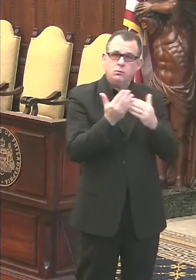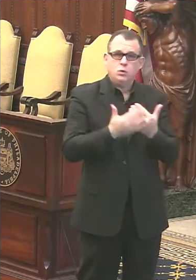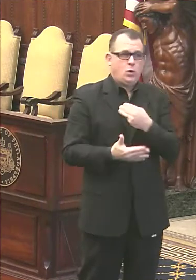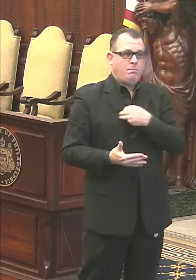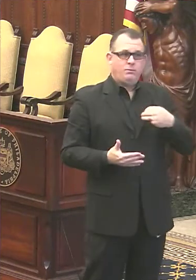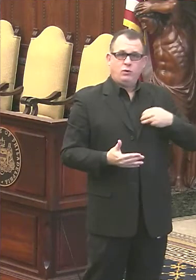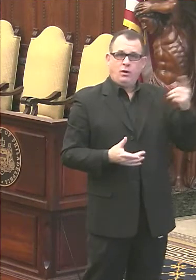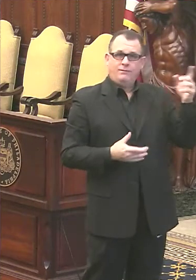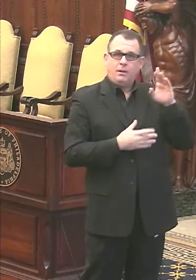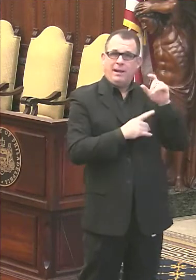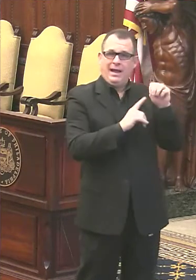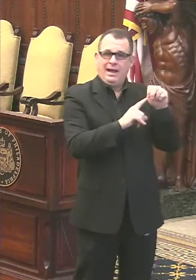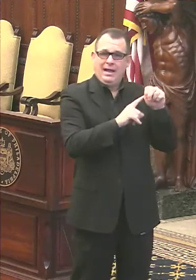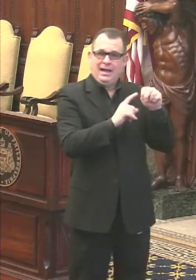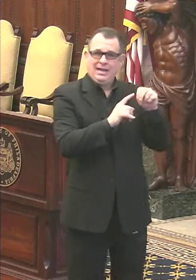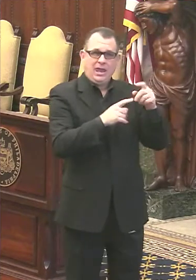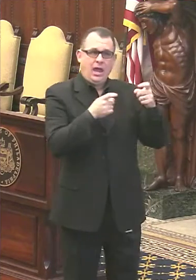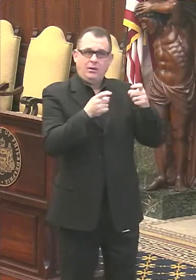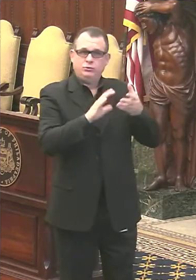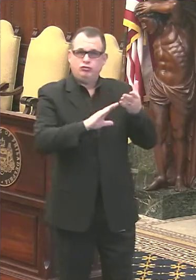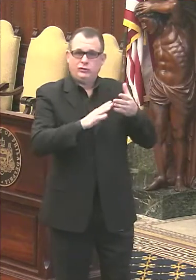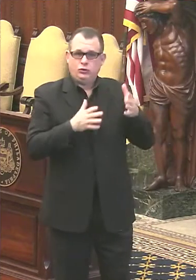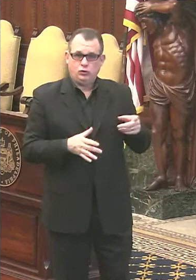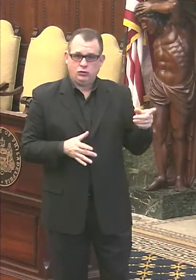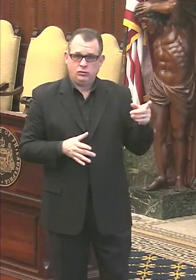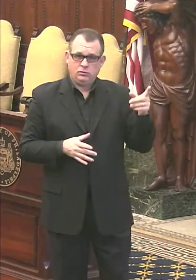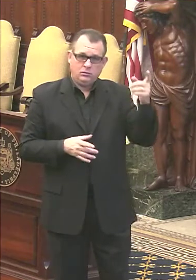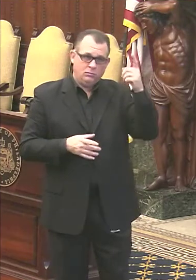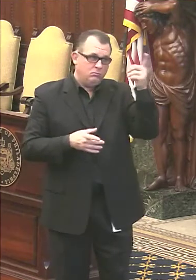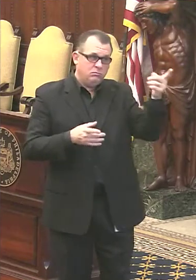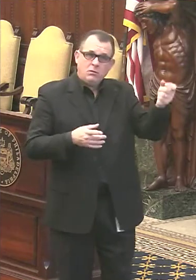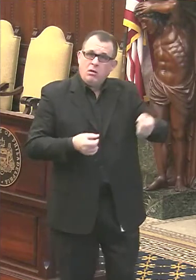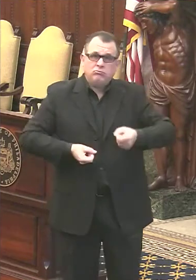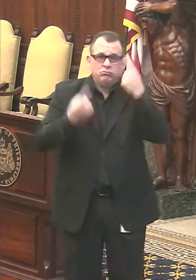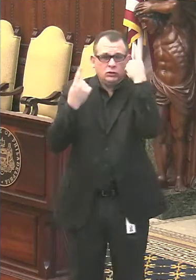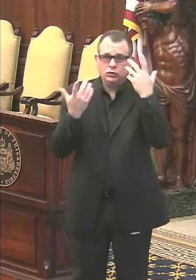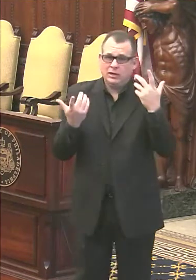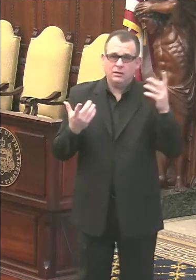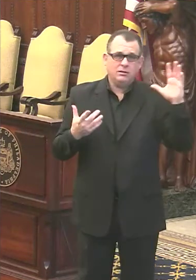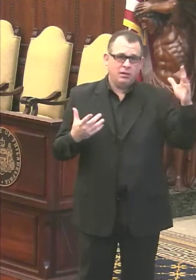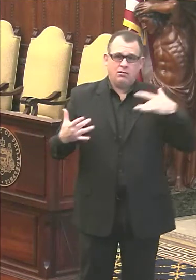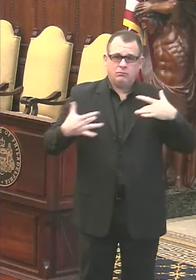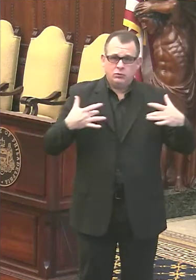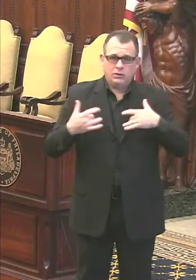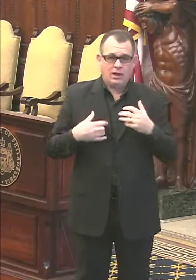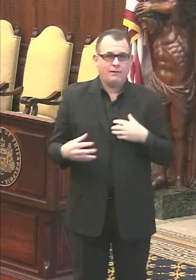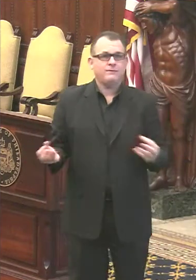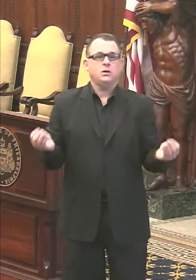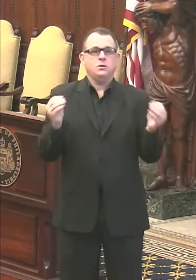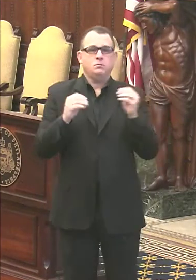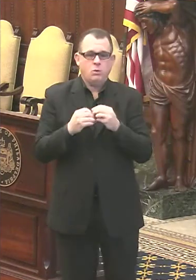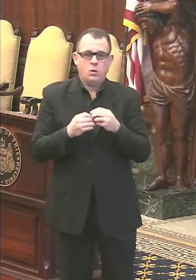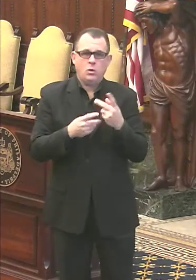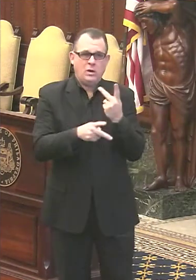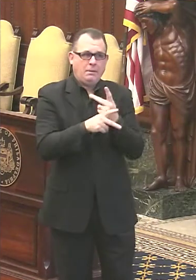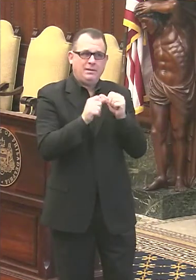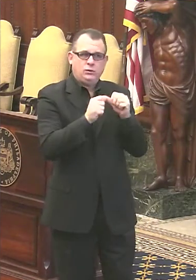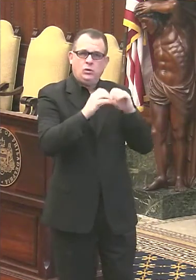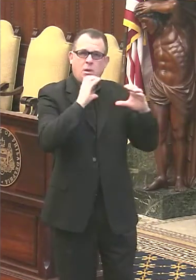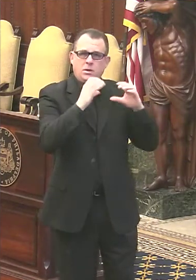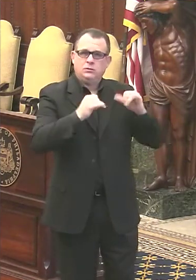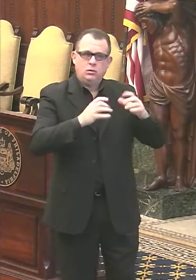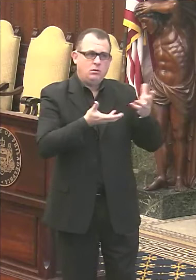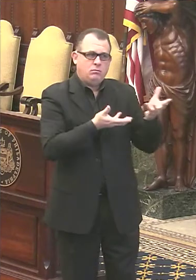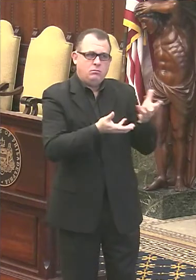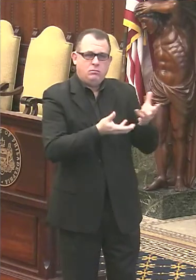administration and that message has been heard loud and clear by them. So I'm excited to have that more consistent communication. Thank you, sir. And